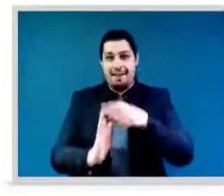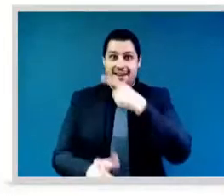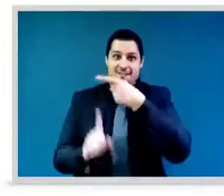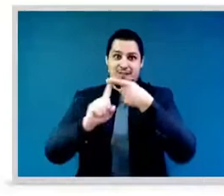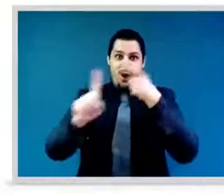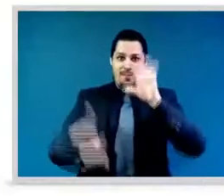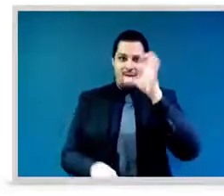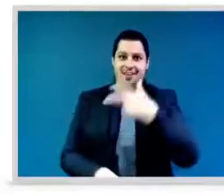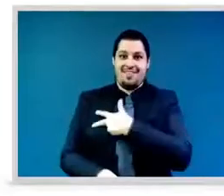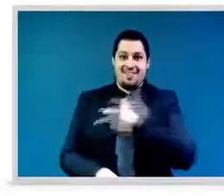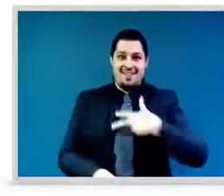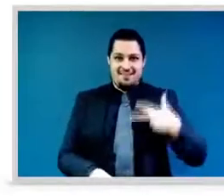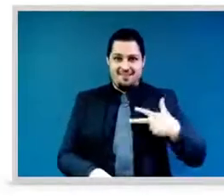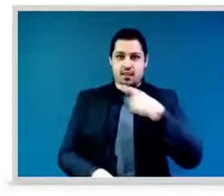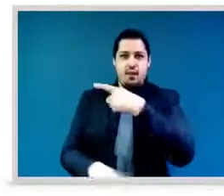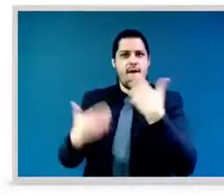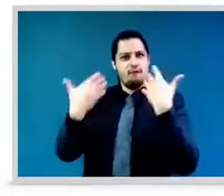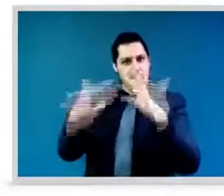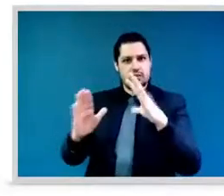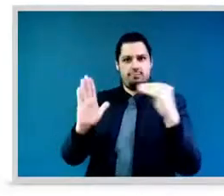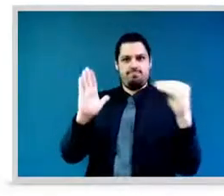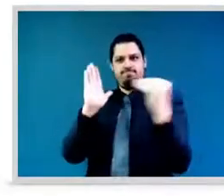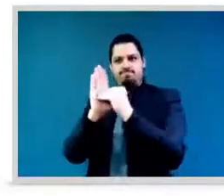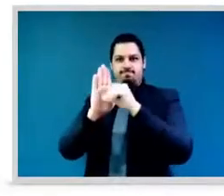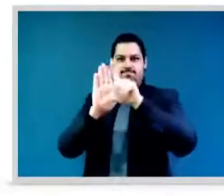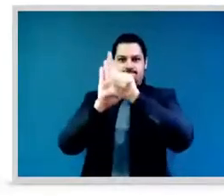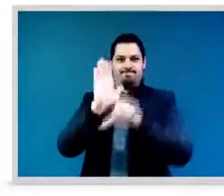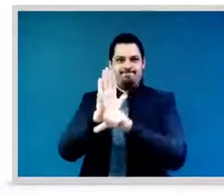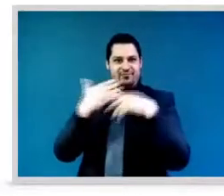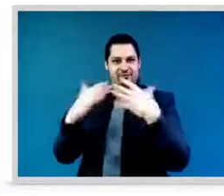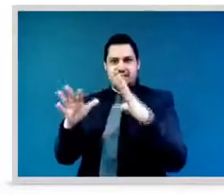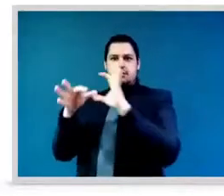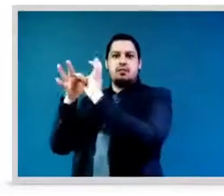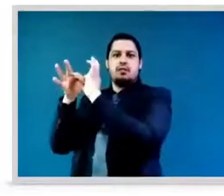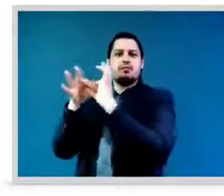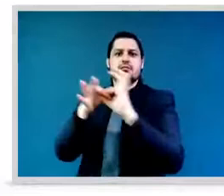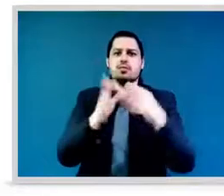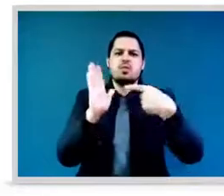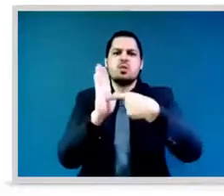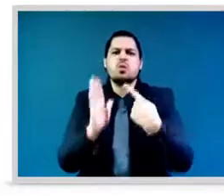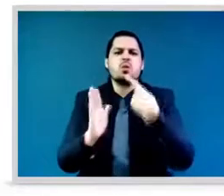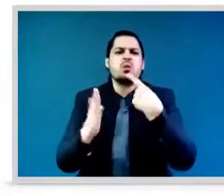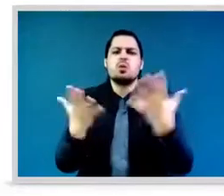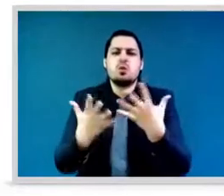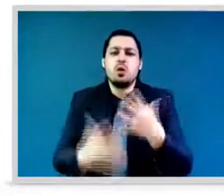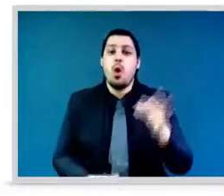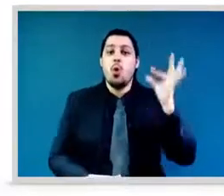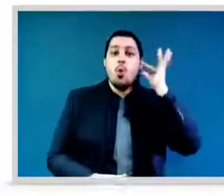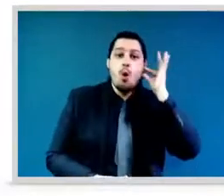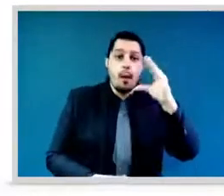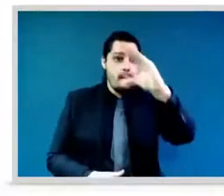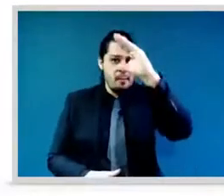a diverse labor market and where we pride ourselves on high female labor participation and